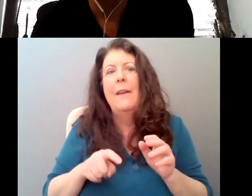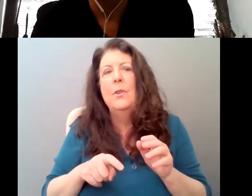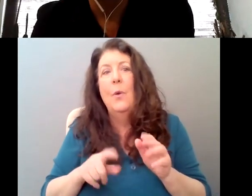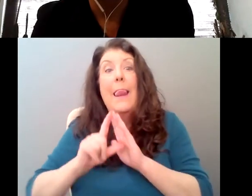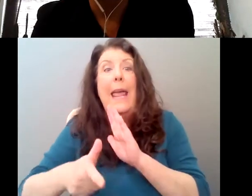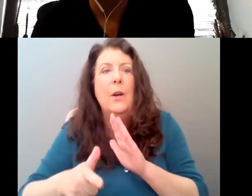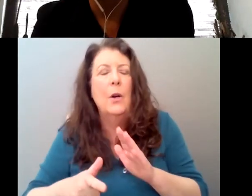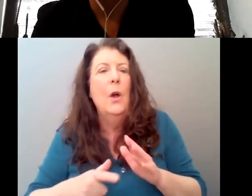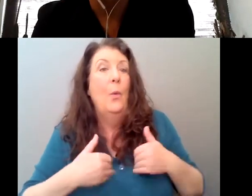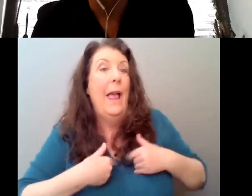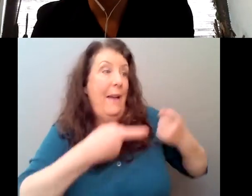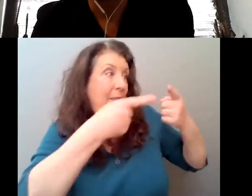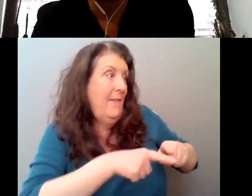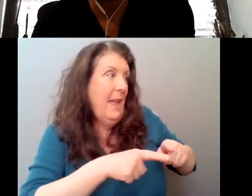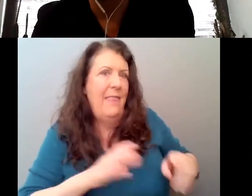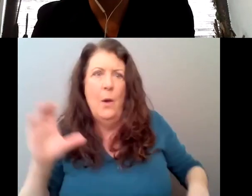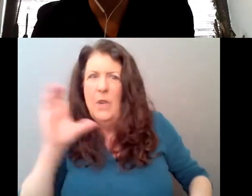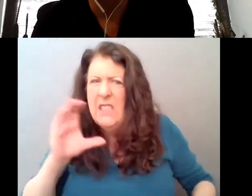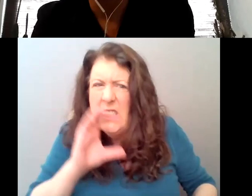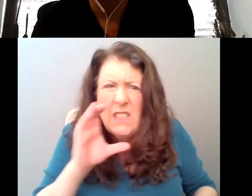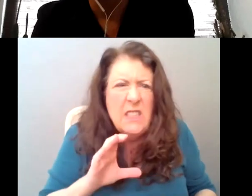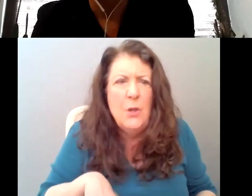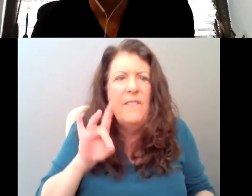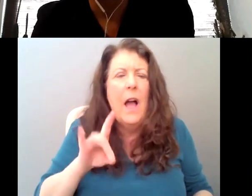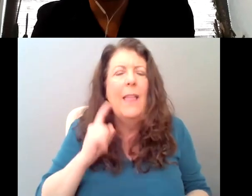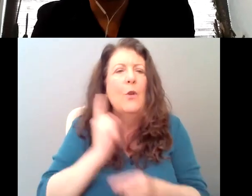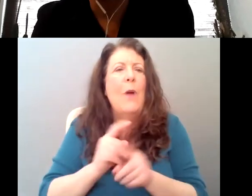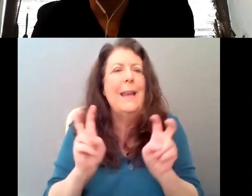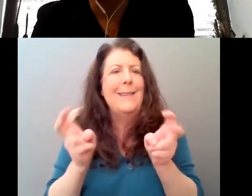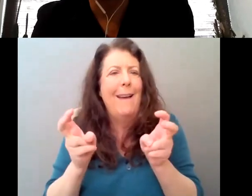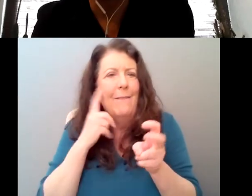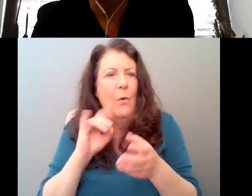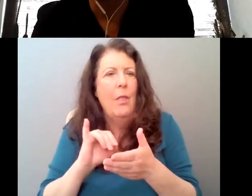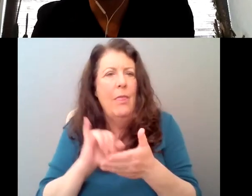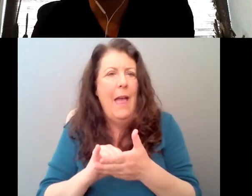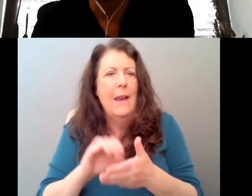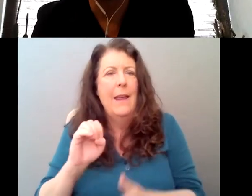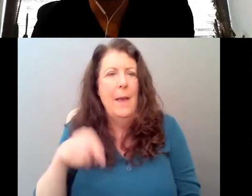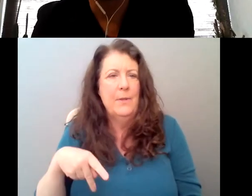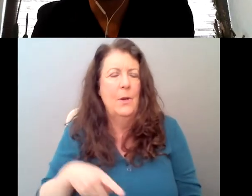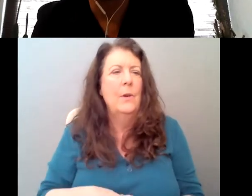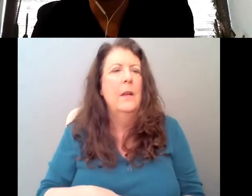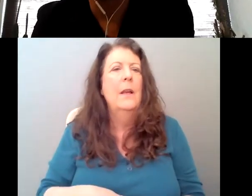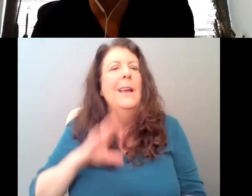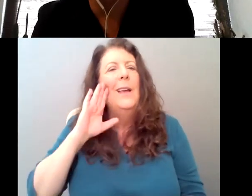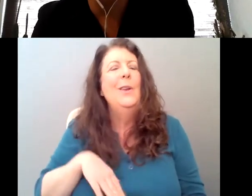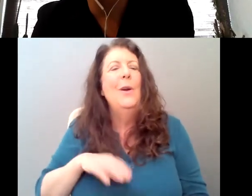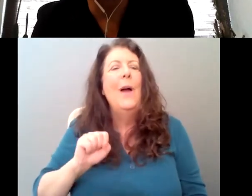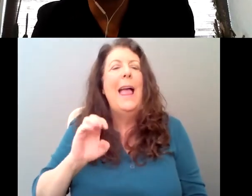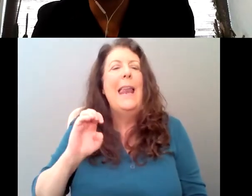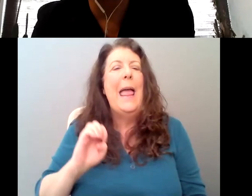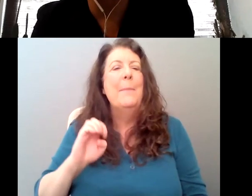like dig to find the right title for the episode. And, you know, she's not always writing the poem. Um, that is the title of the